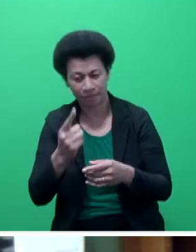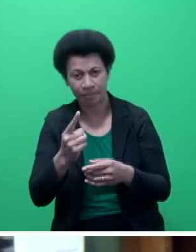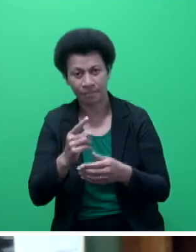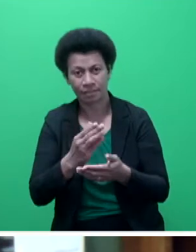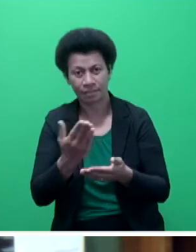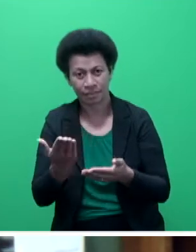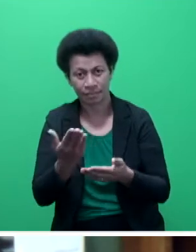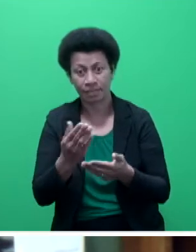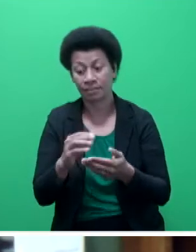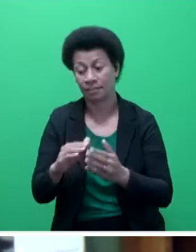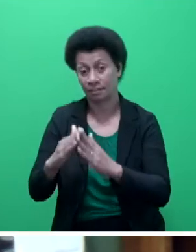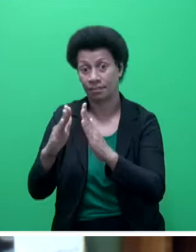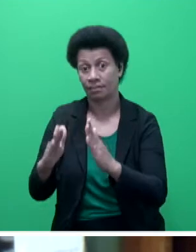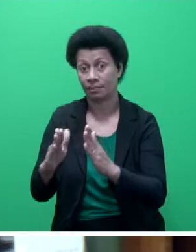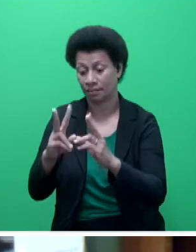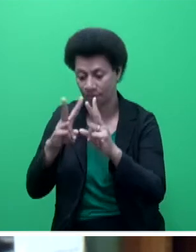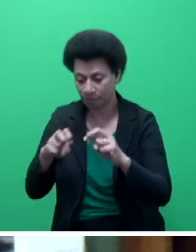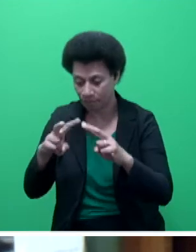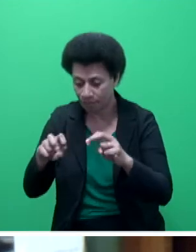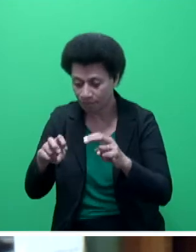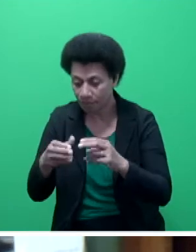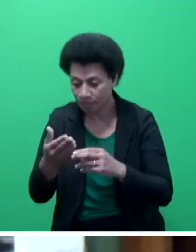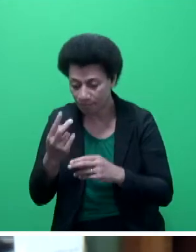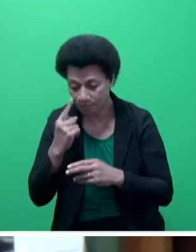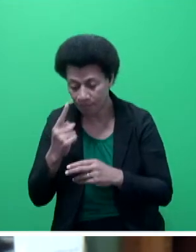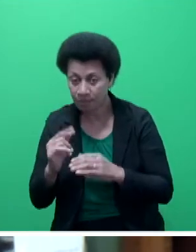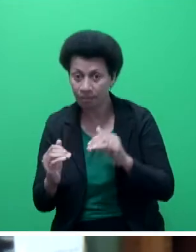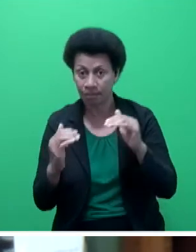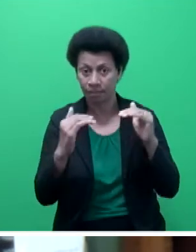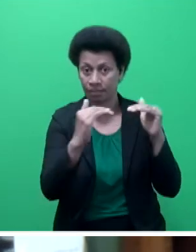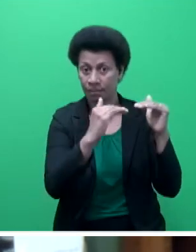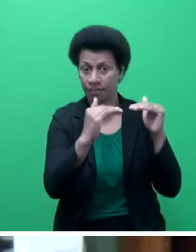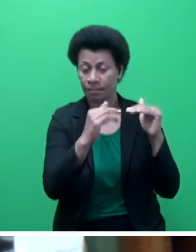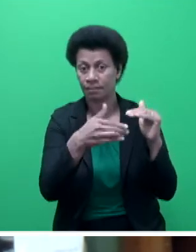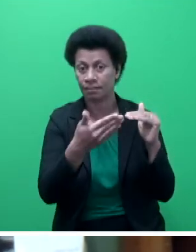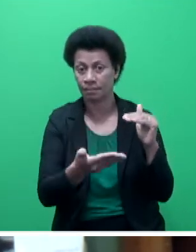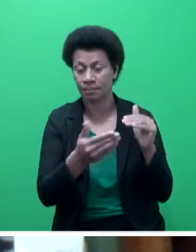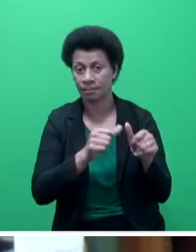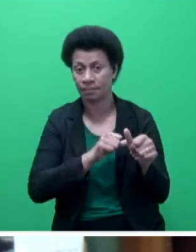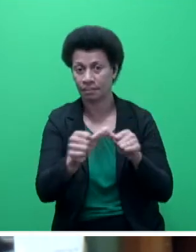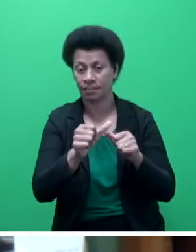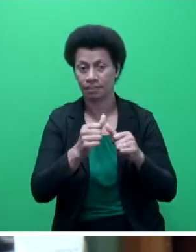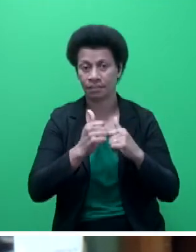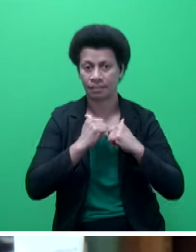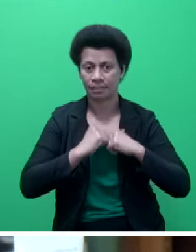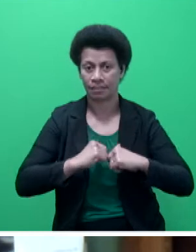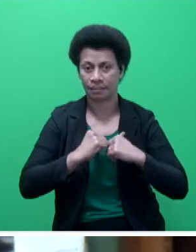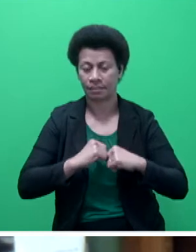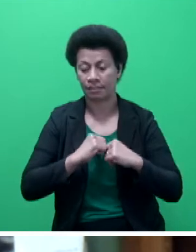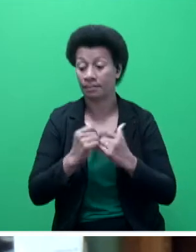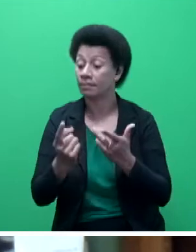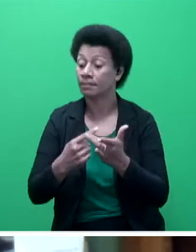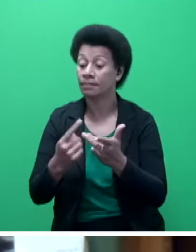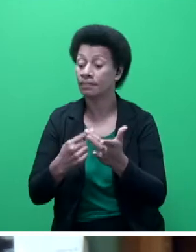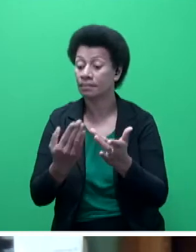household income expenditure survey to align with international and regional best practices. Amongst other things, Mr. Speaker,